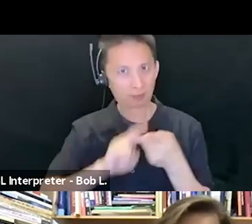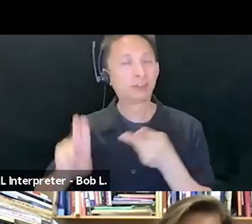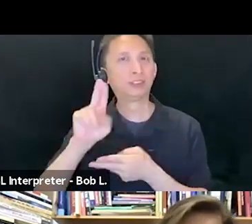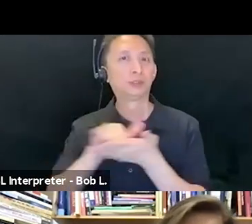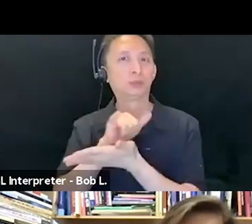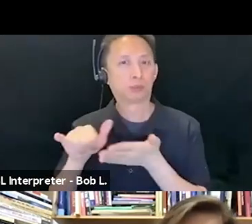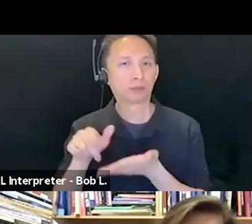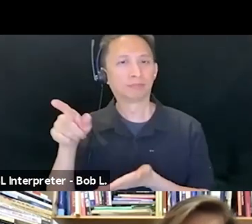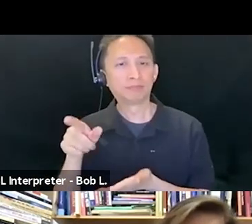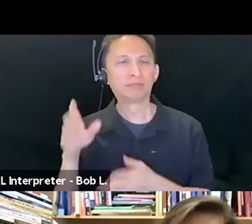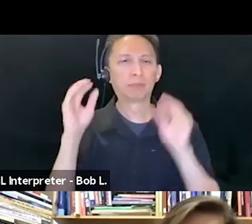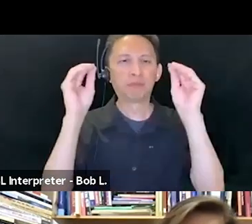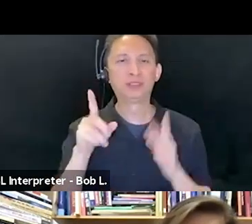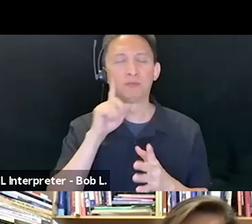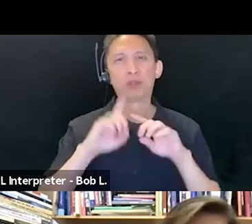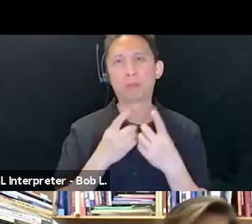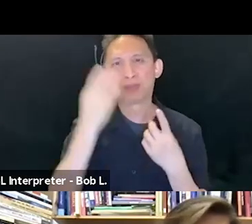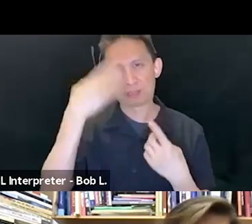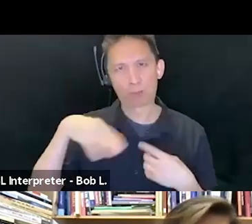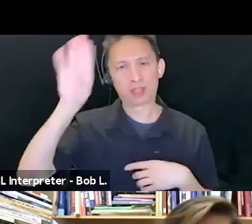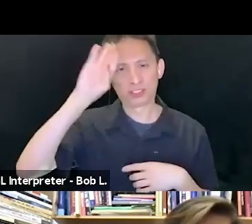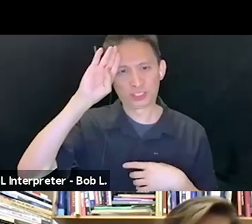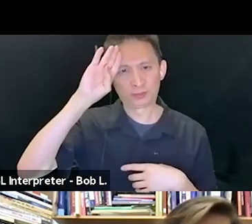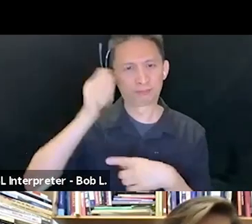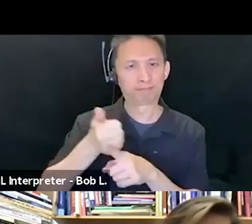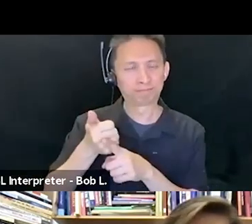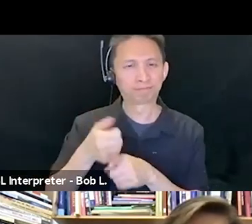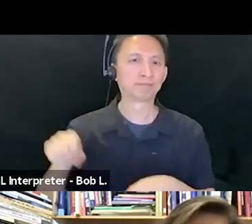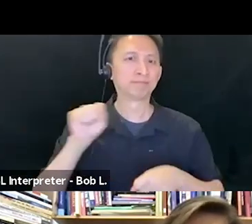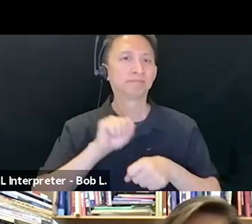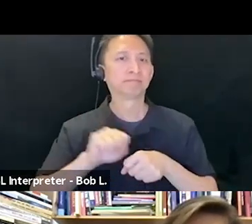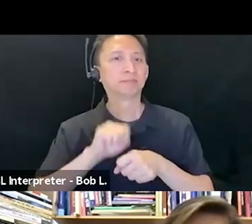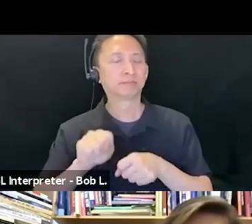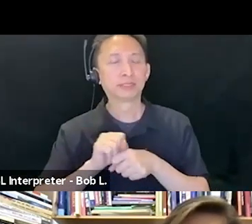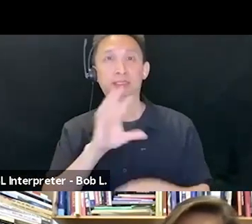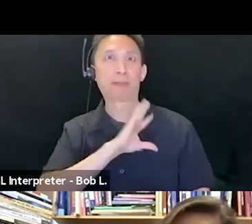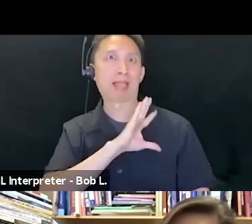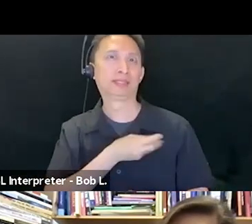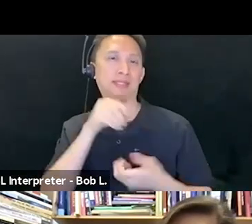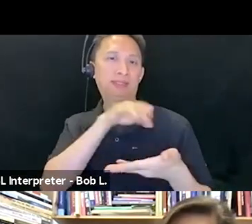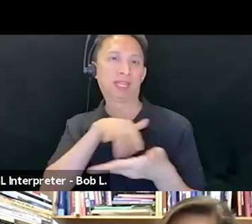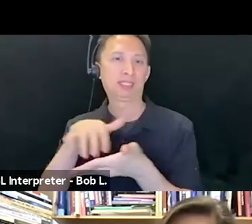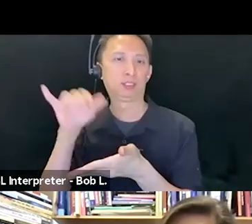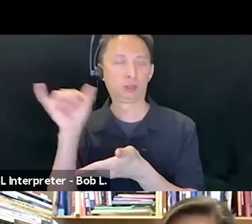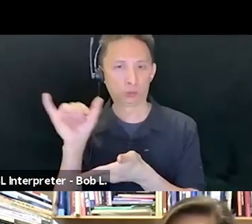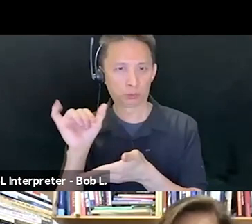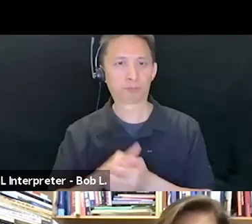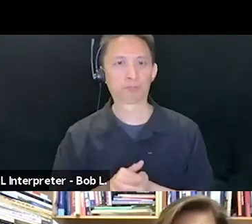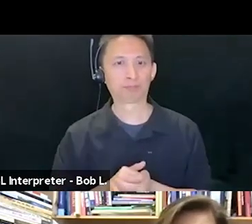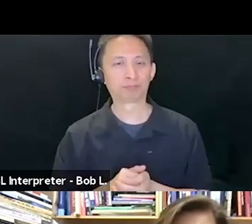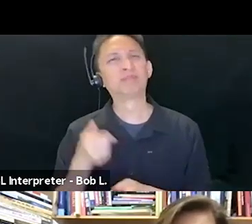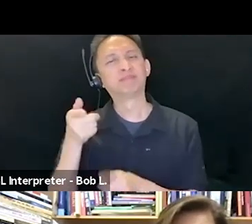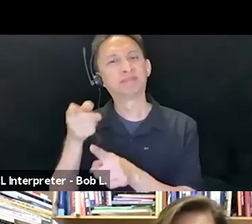the Center for Palestine Studies at Columbia. She works at the intersection of scientific practices, including genetic research,